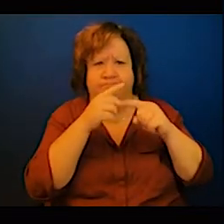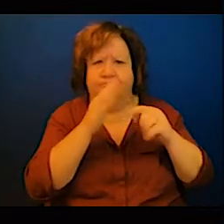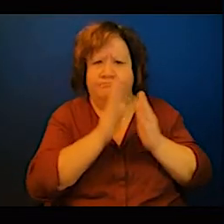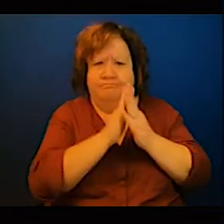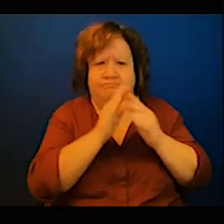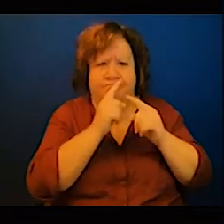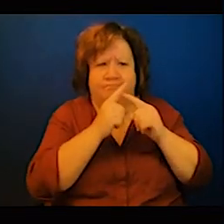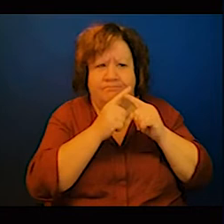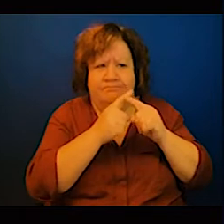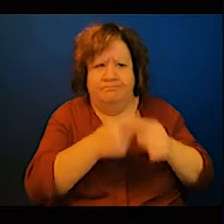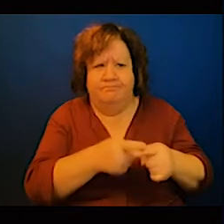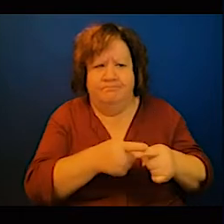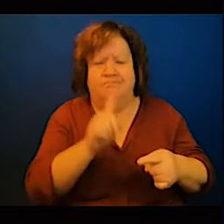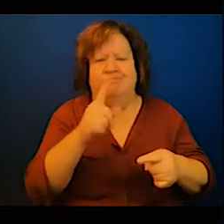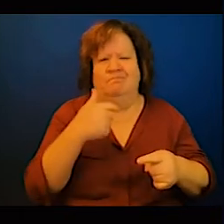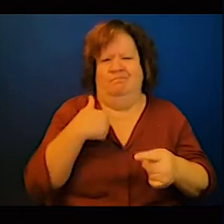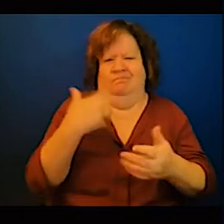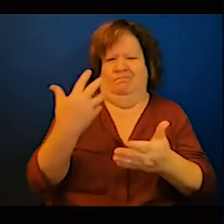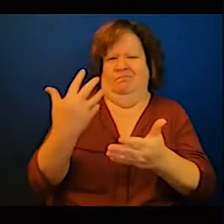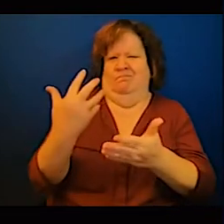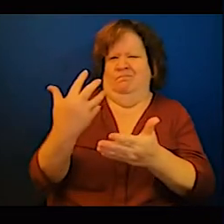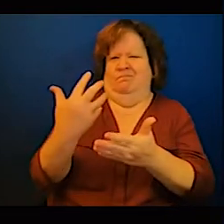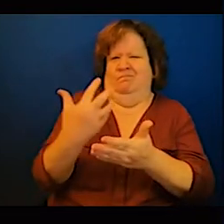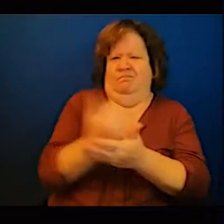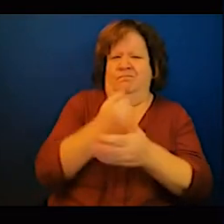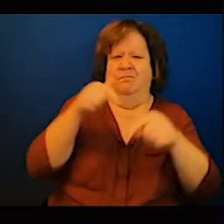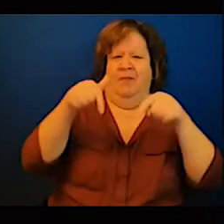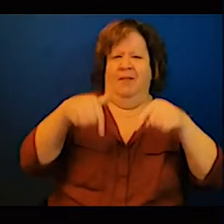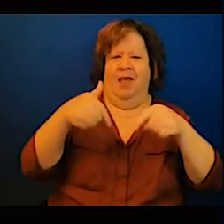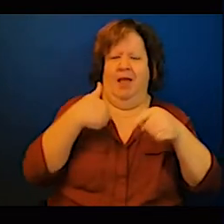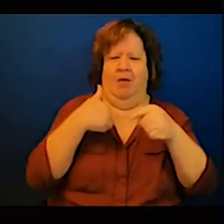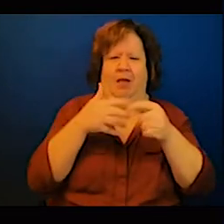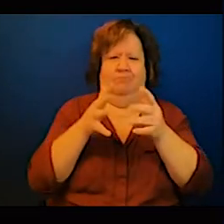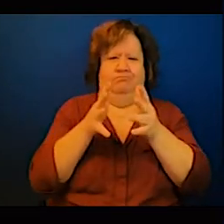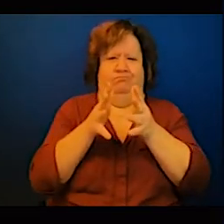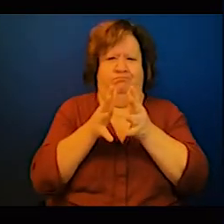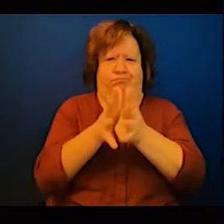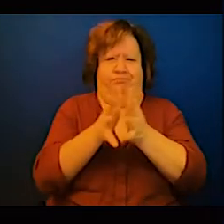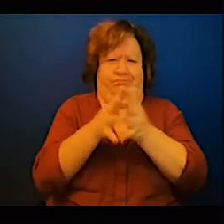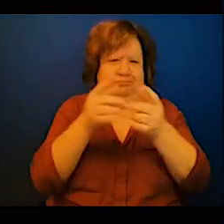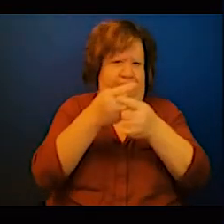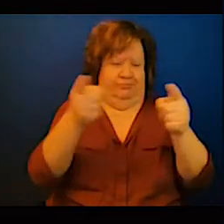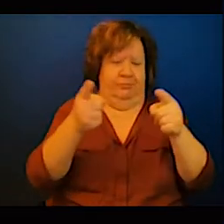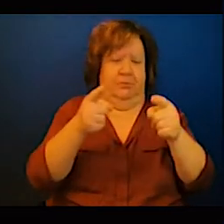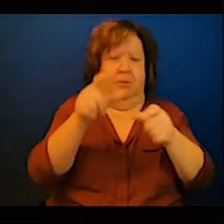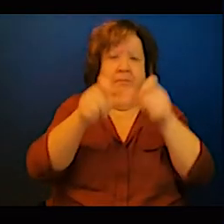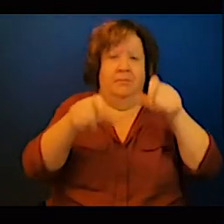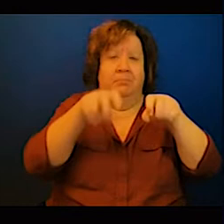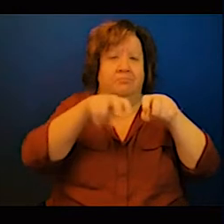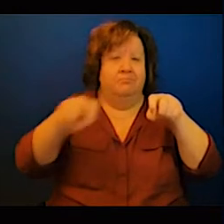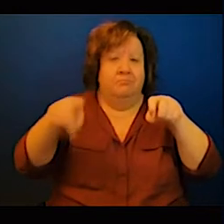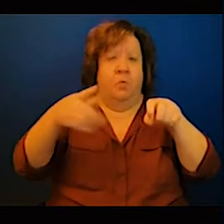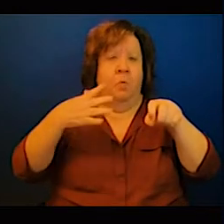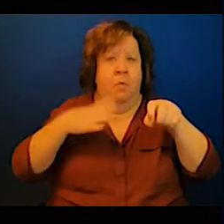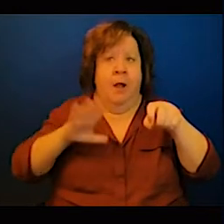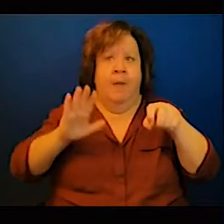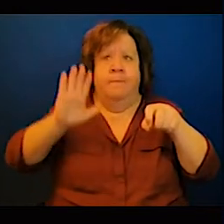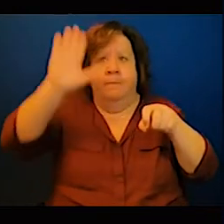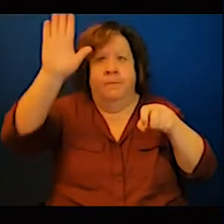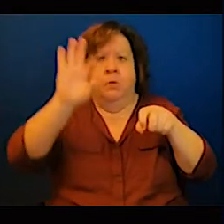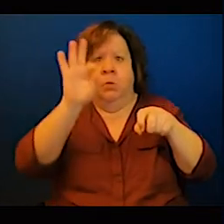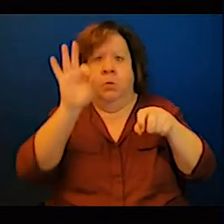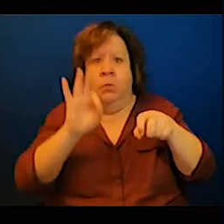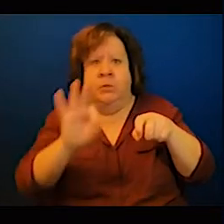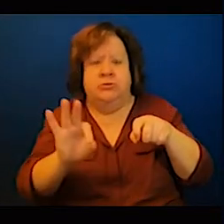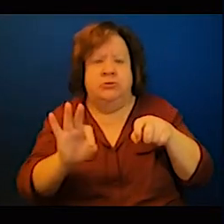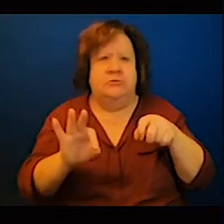wants to jump in with questions, comments. I'm just trying to get the conversation going, but please feel free